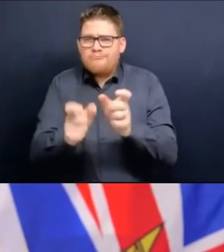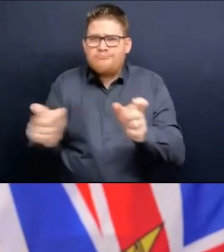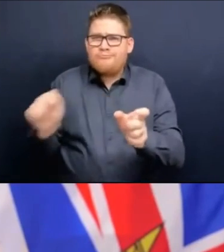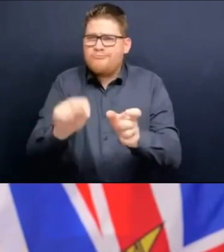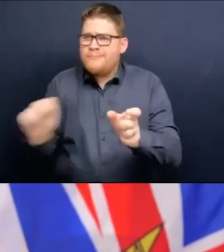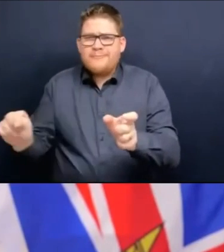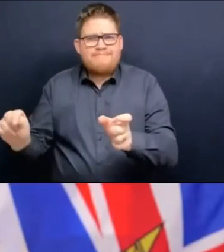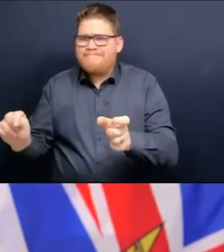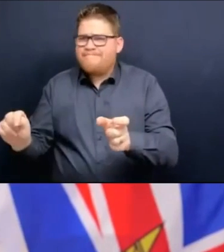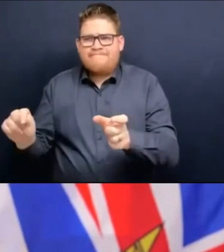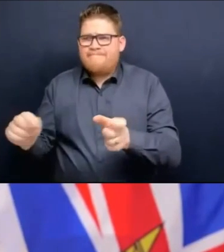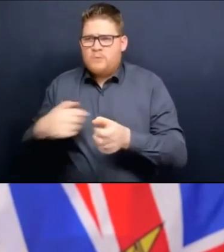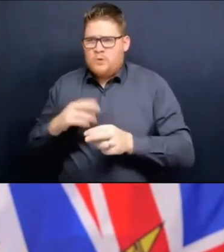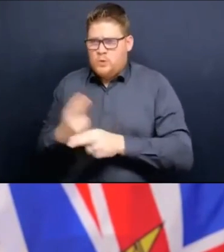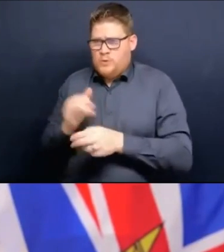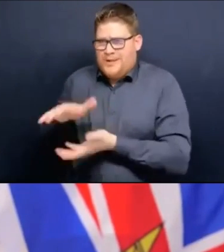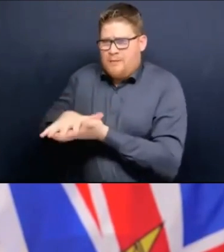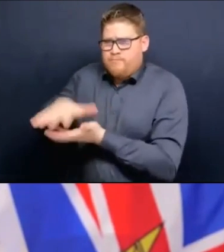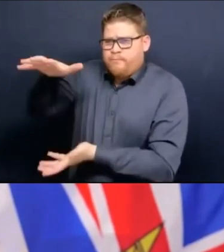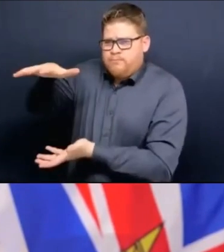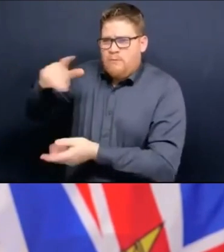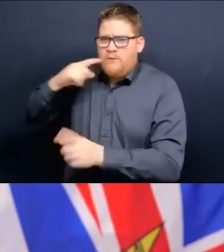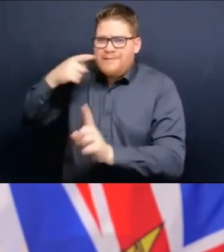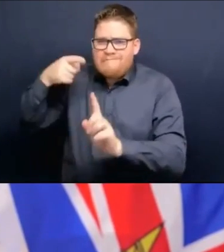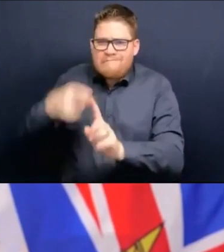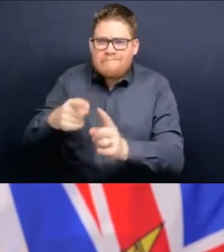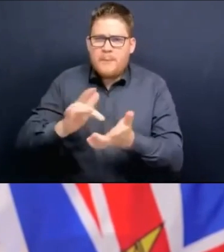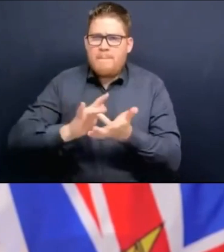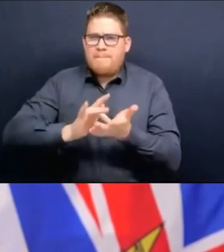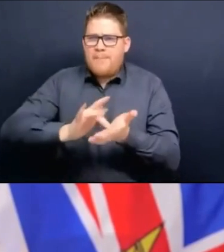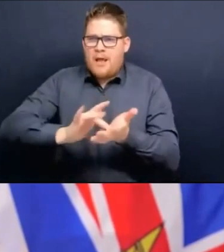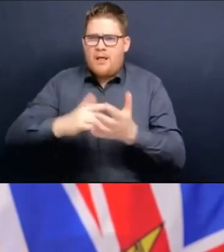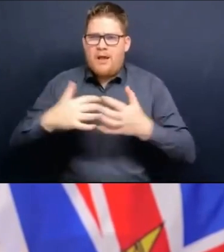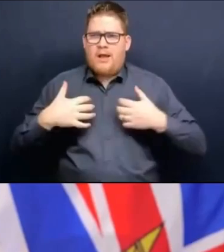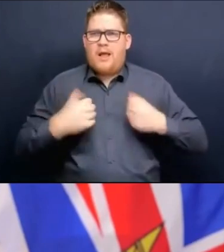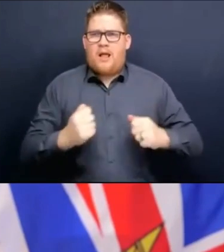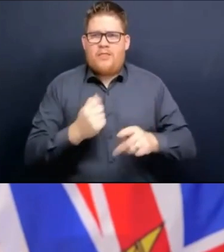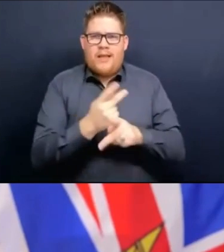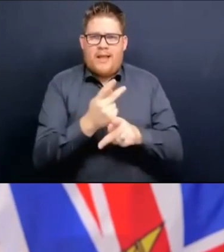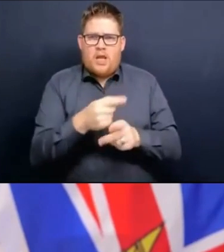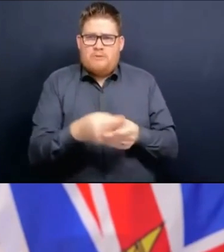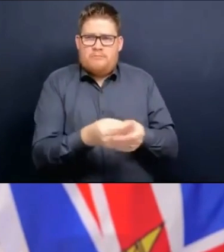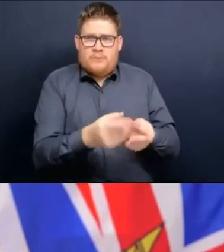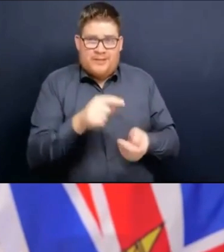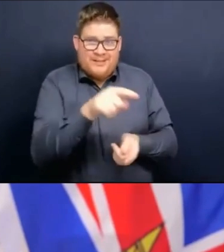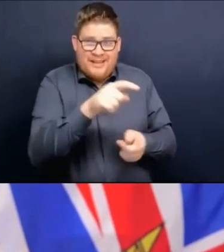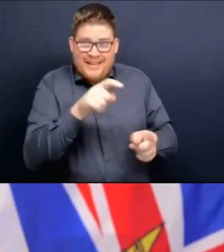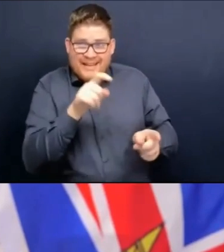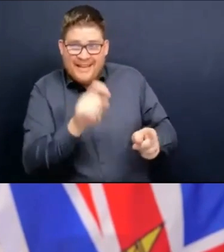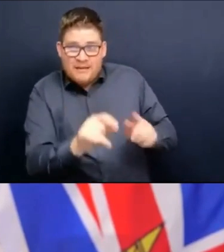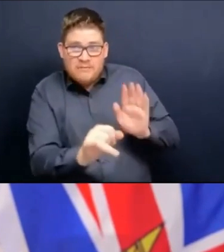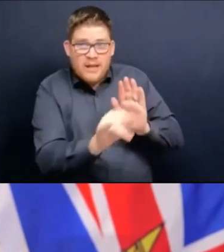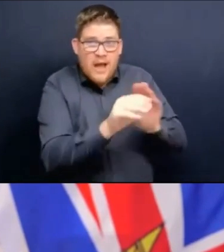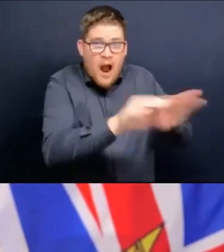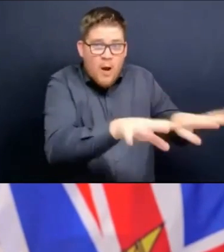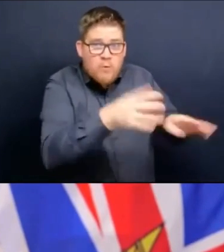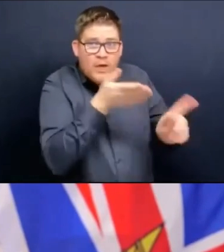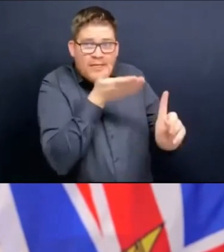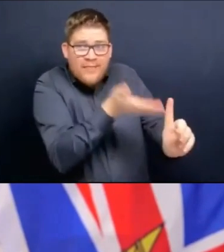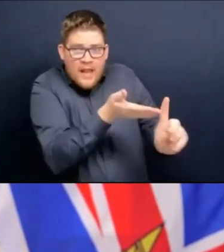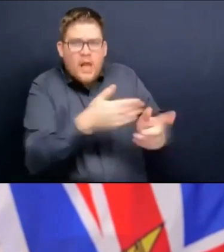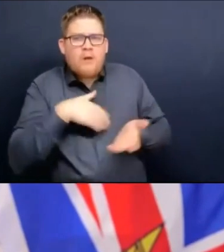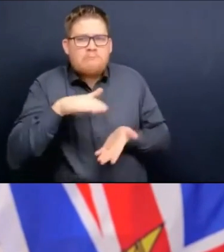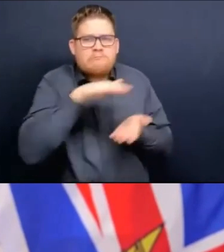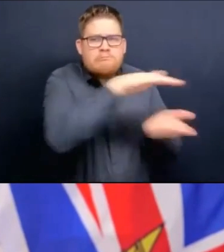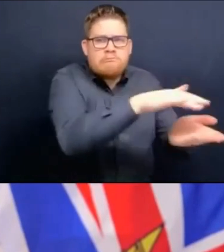will continue to be used at the discretion of medical health officers in the appropriate settings to manage clusters and outbreaks. That